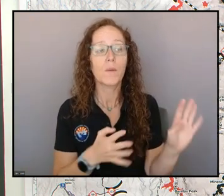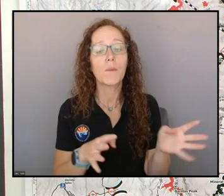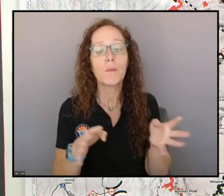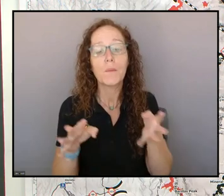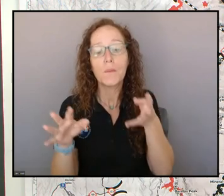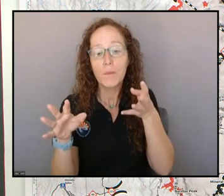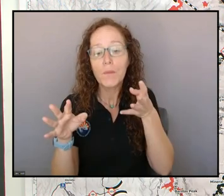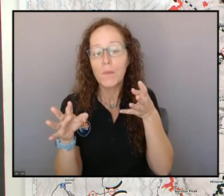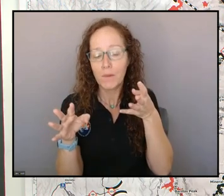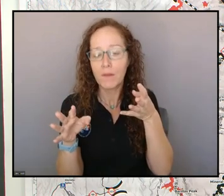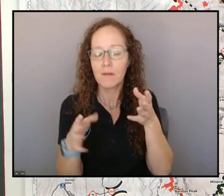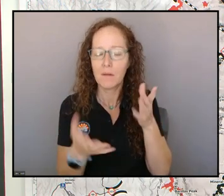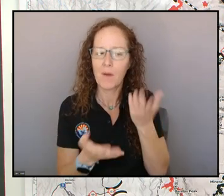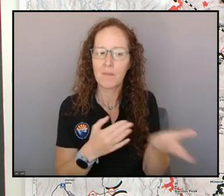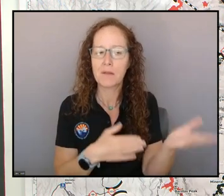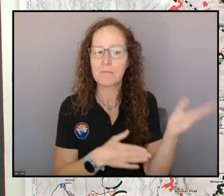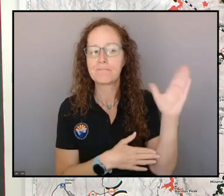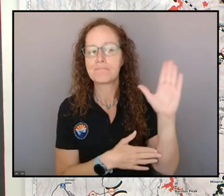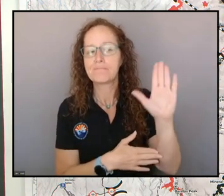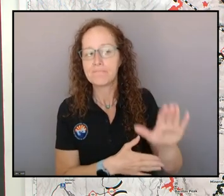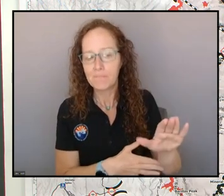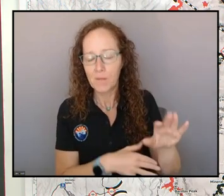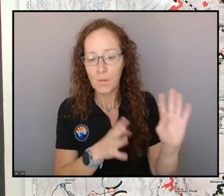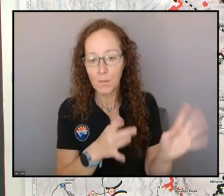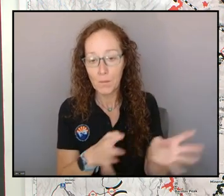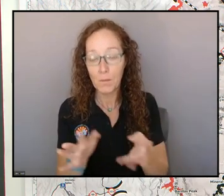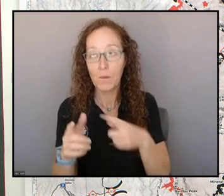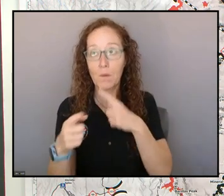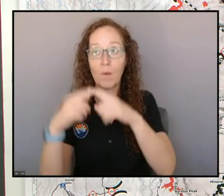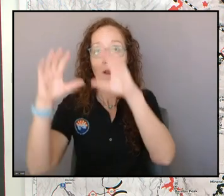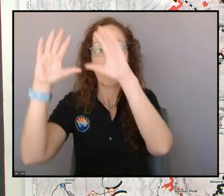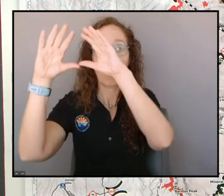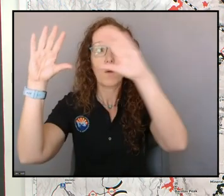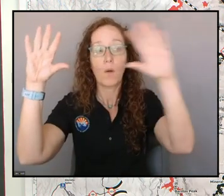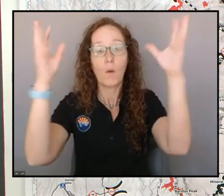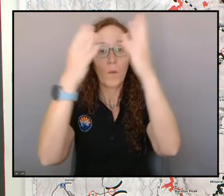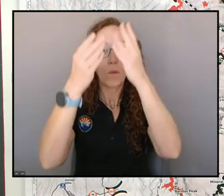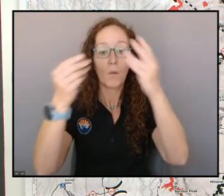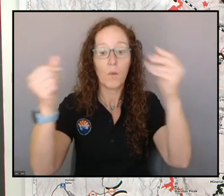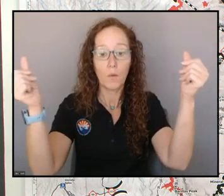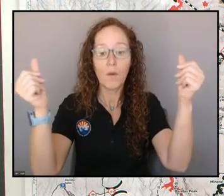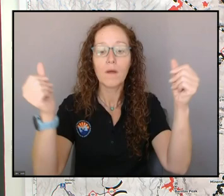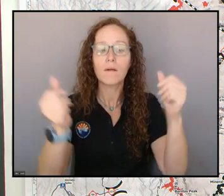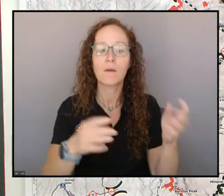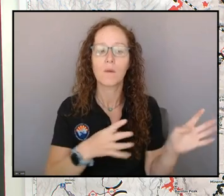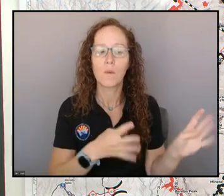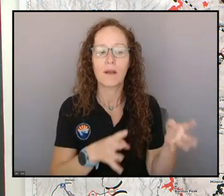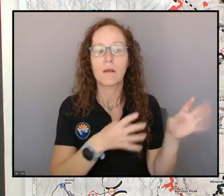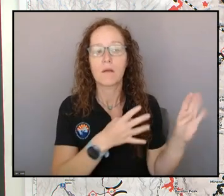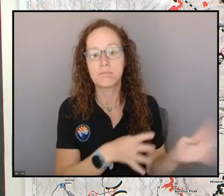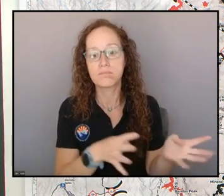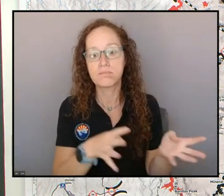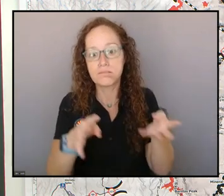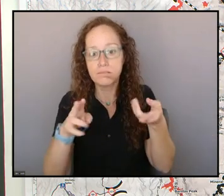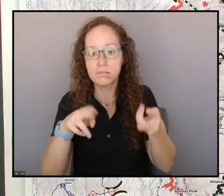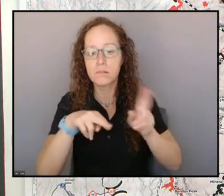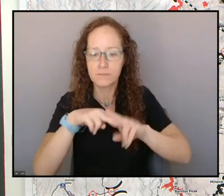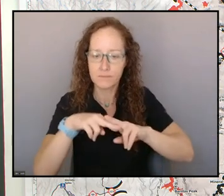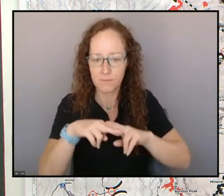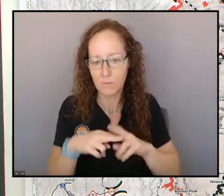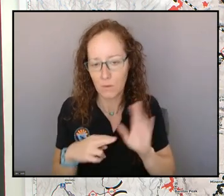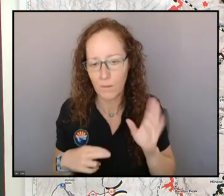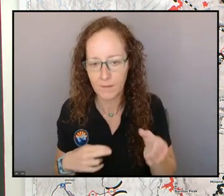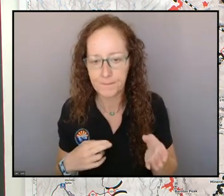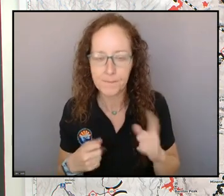the early afternoon hours. As soon as that cloud deck starts to erode away, we'll see them start to pick up. But even with that, they're not going to be